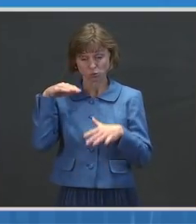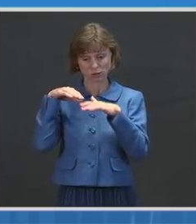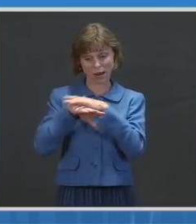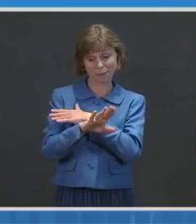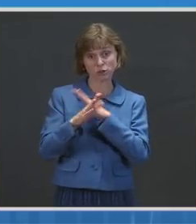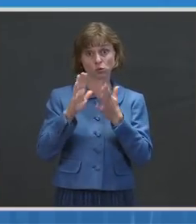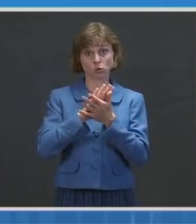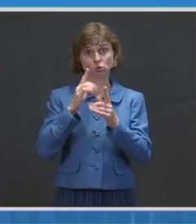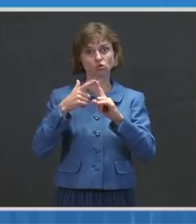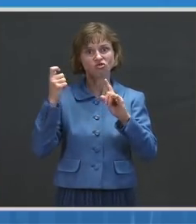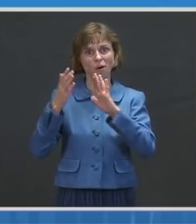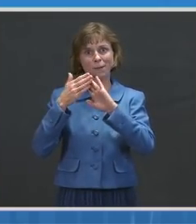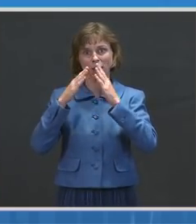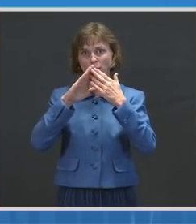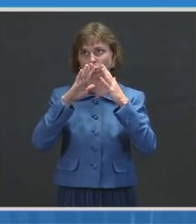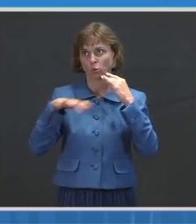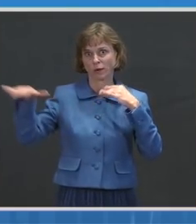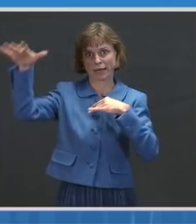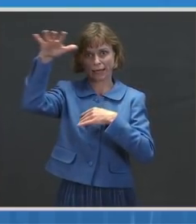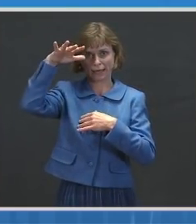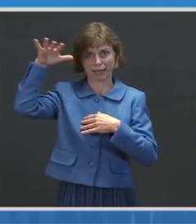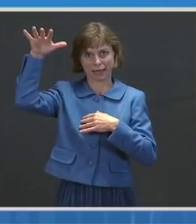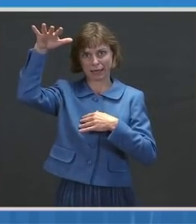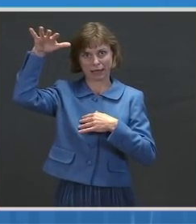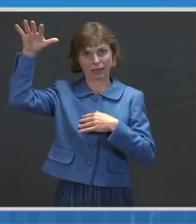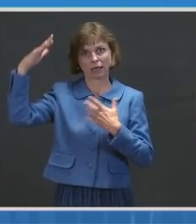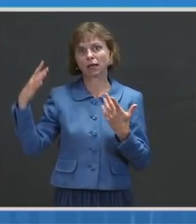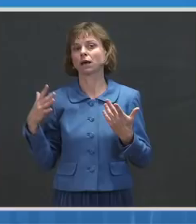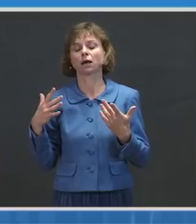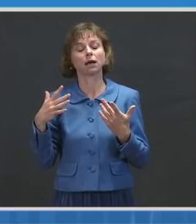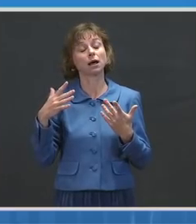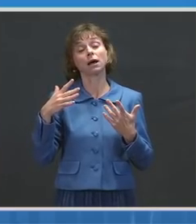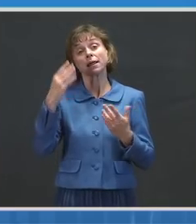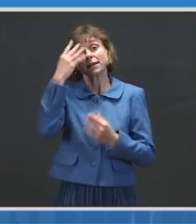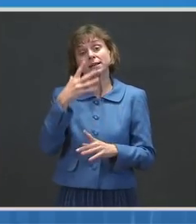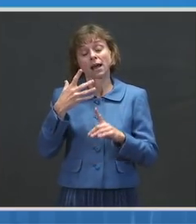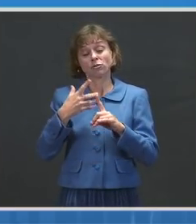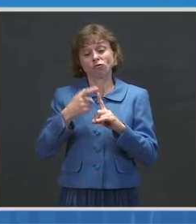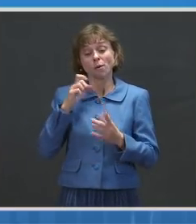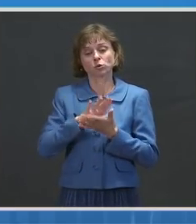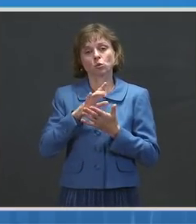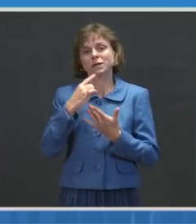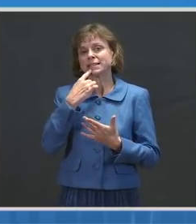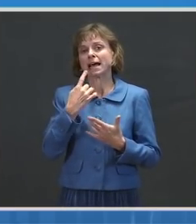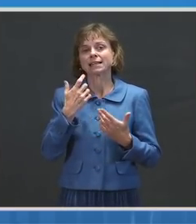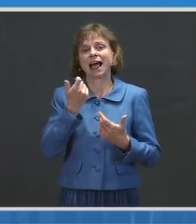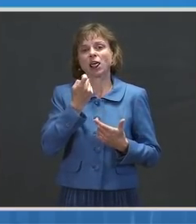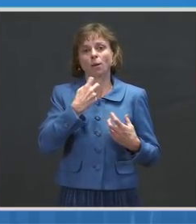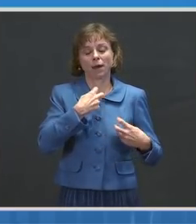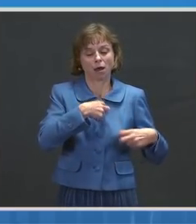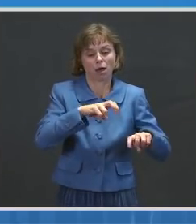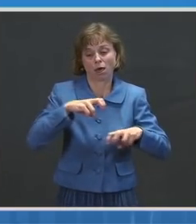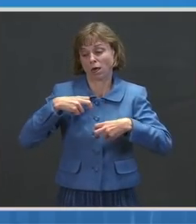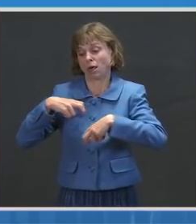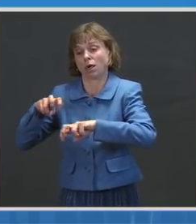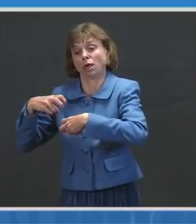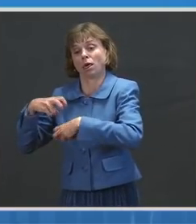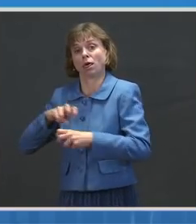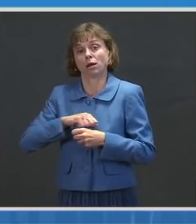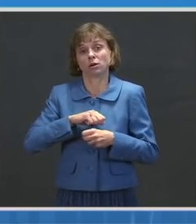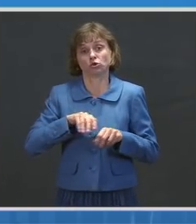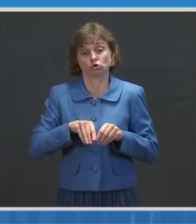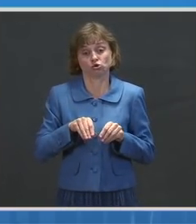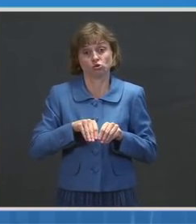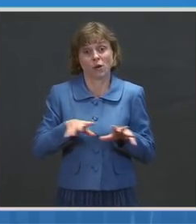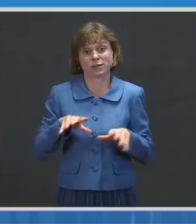The data from schools suggests that there's very little transmission that is happening within the schools, especially when there's masking and distancing occurring,